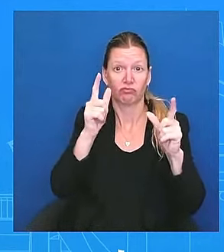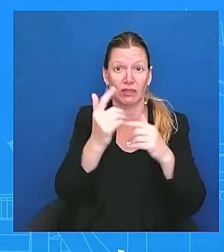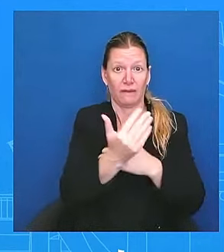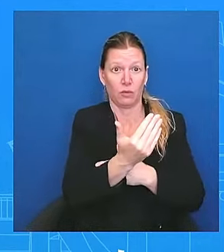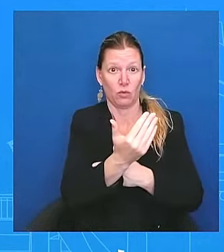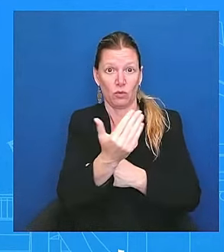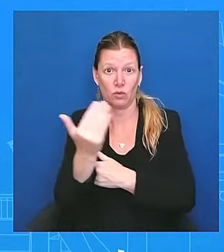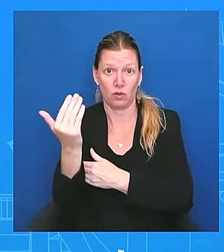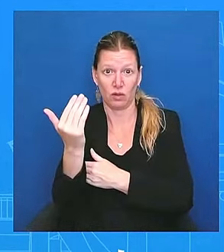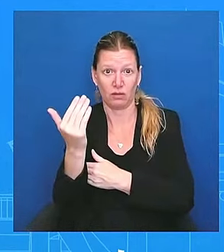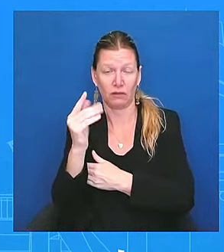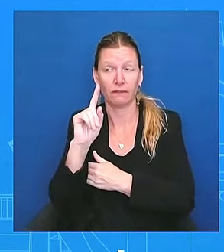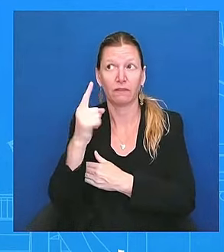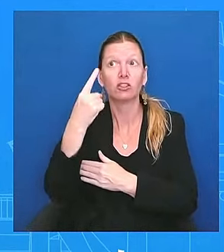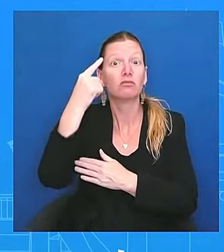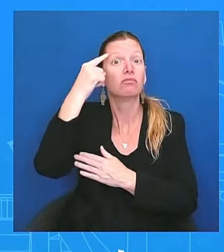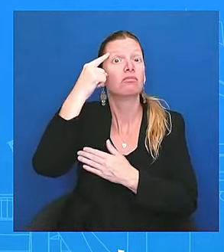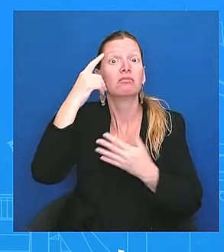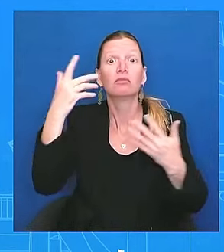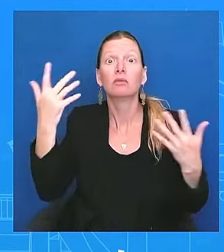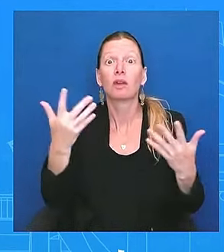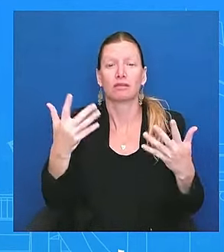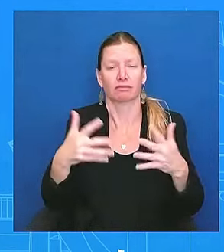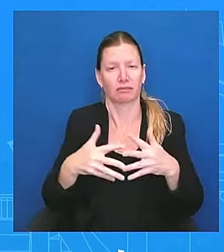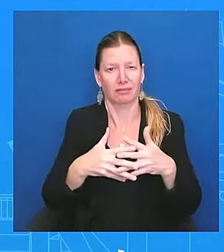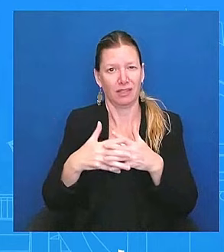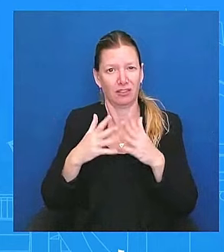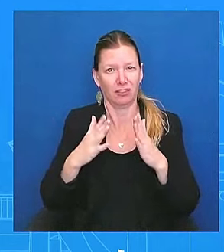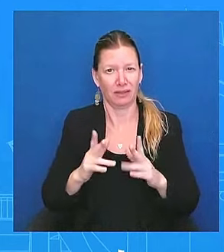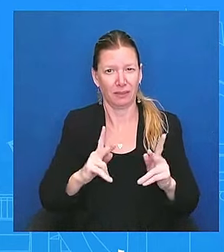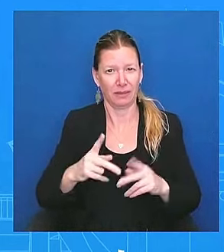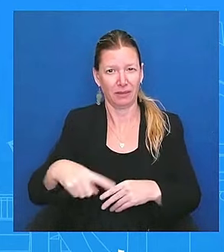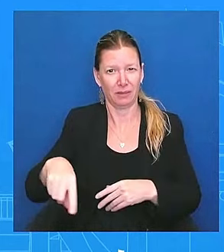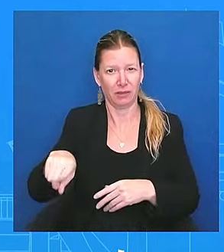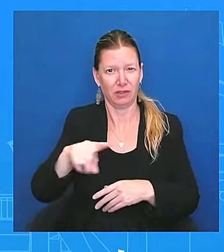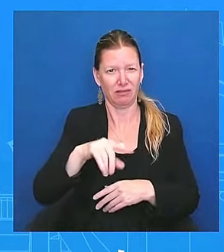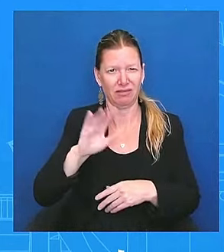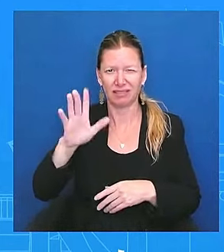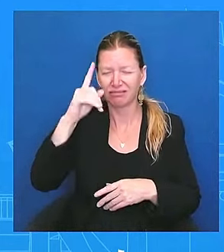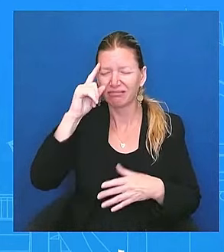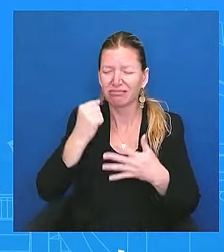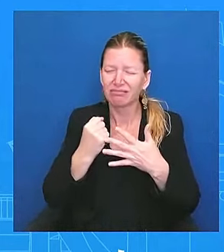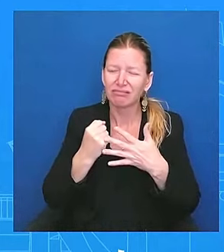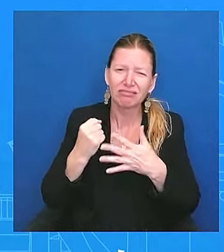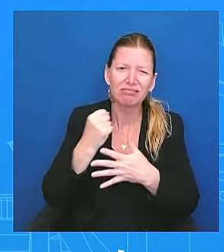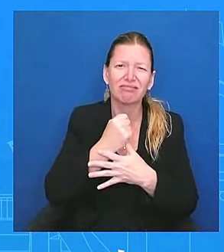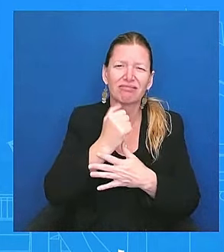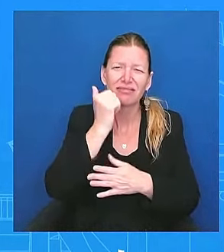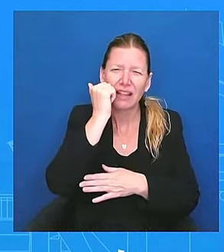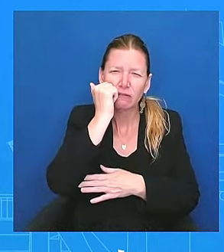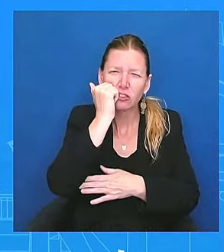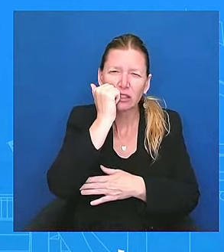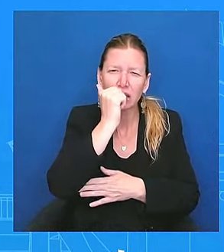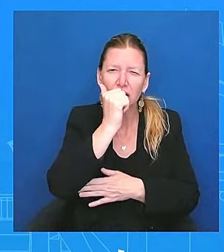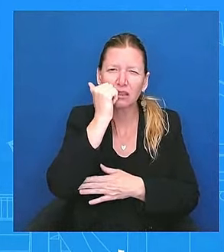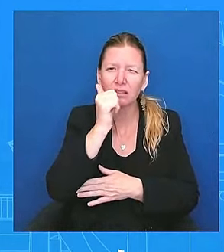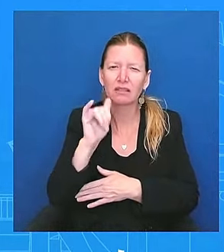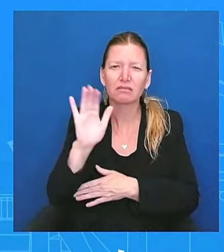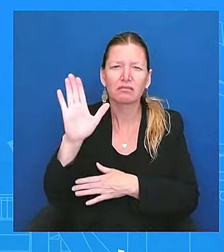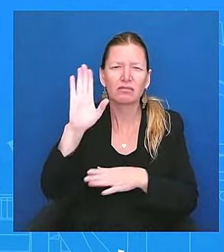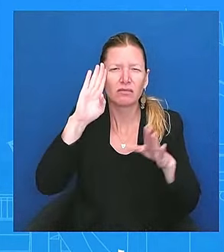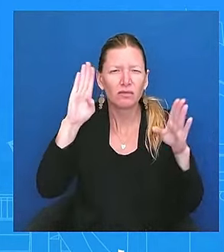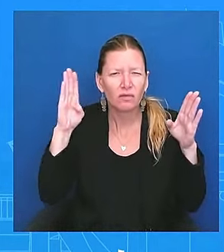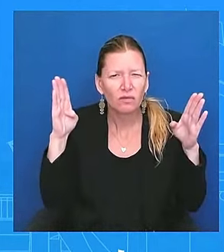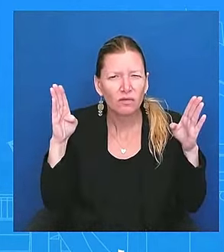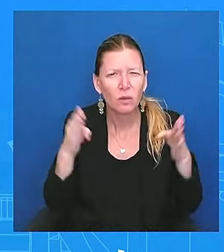single day. That is his focus. Uh, I am not going to speak to sources out there, unnamed